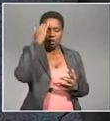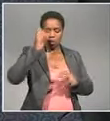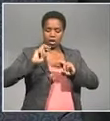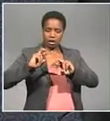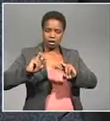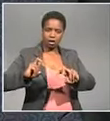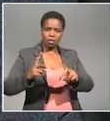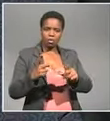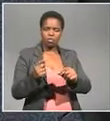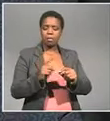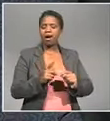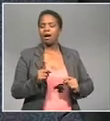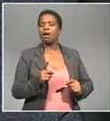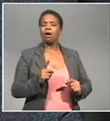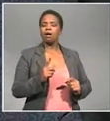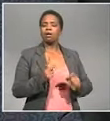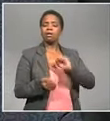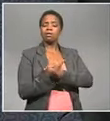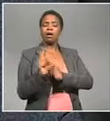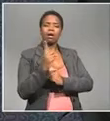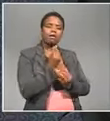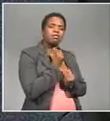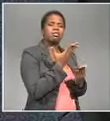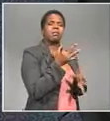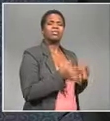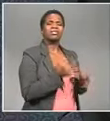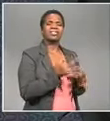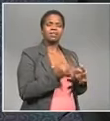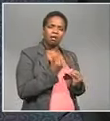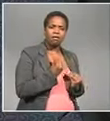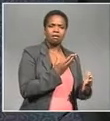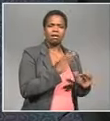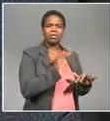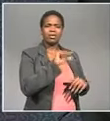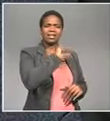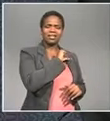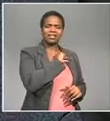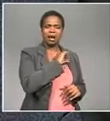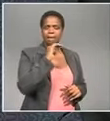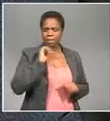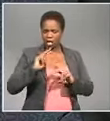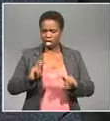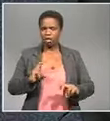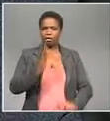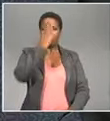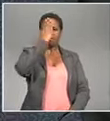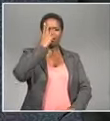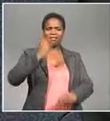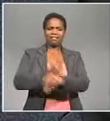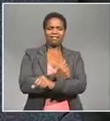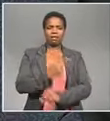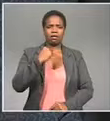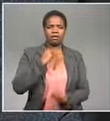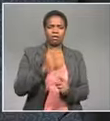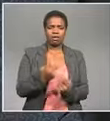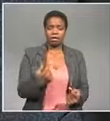to please politicians That ends up being a disaster for the NPA as we have seen